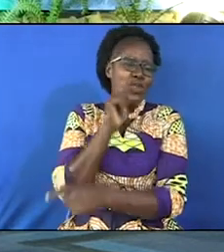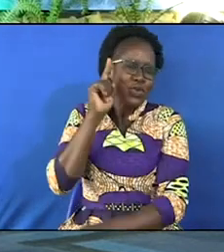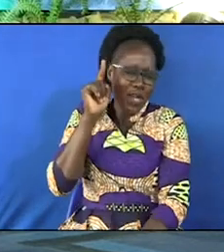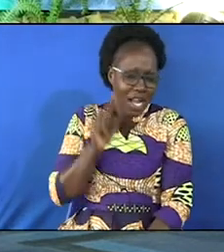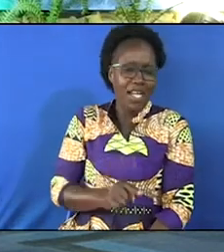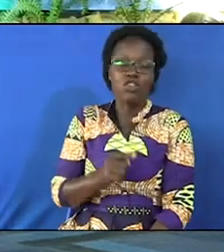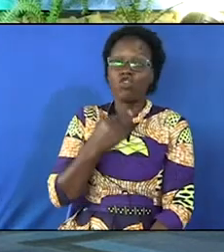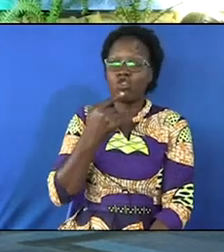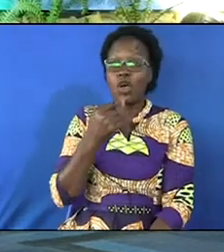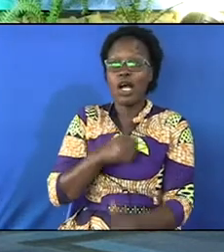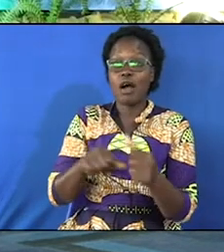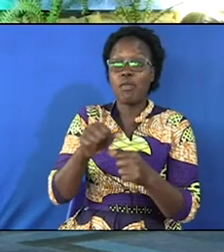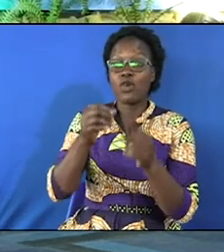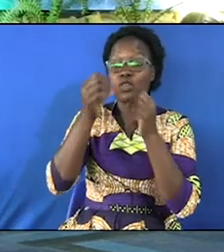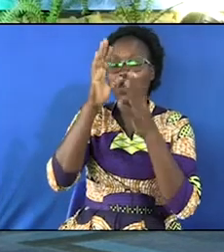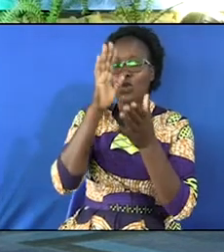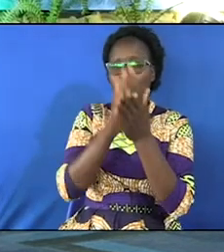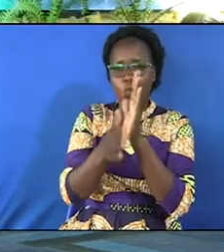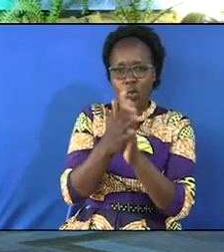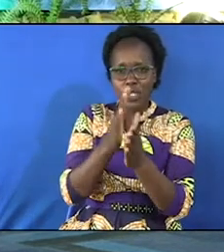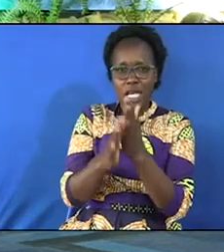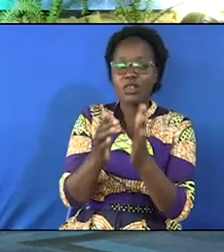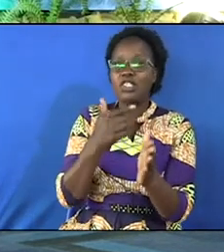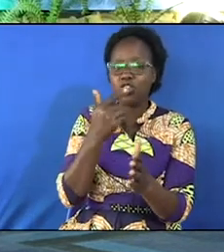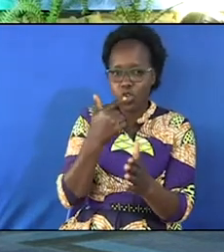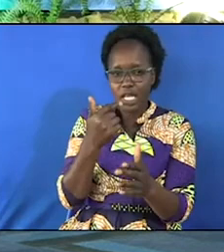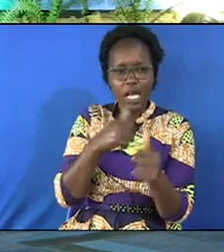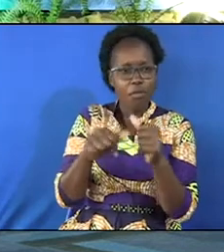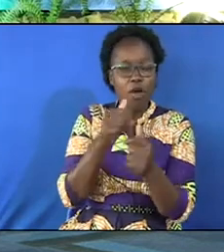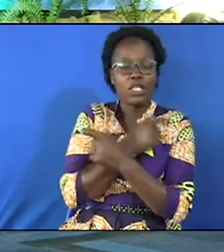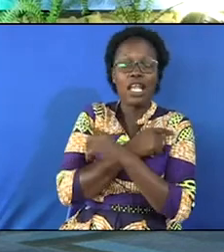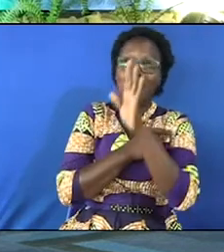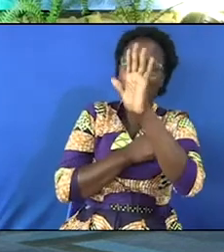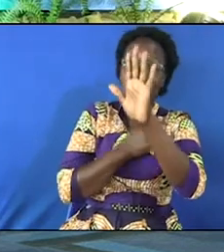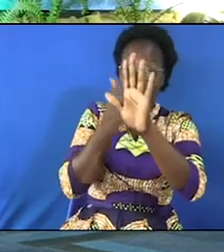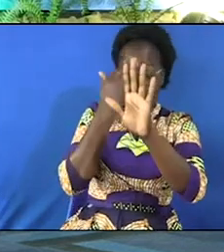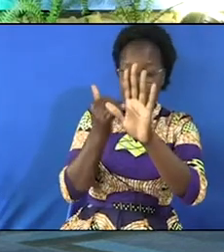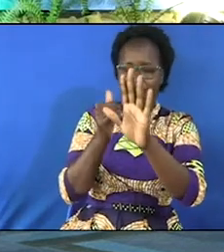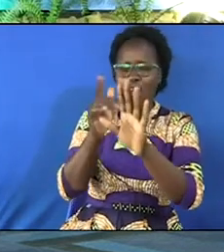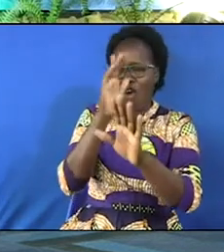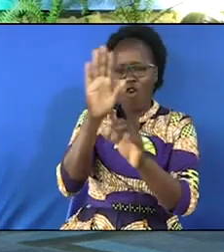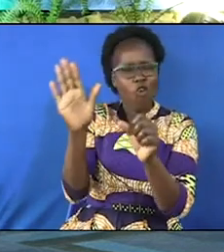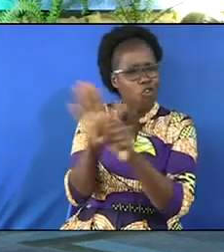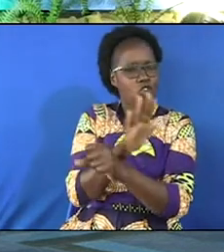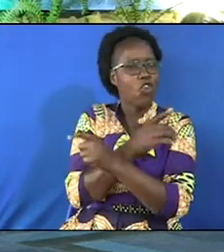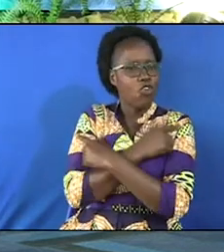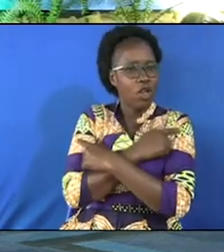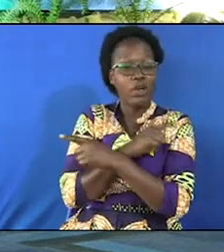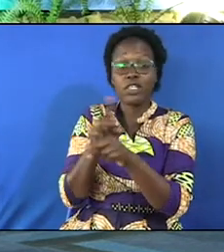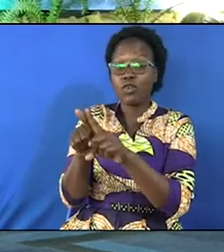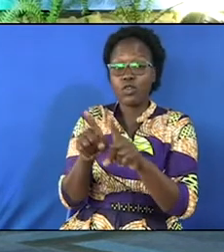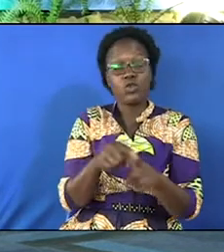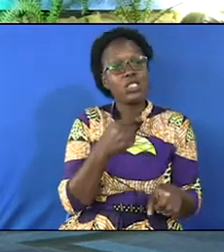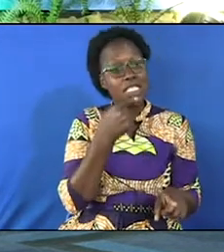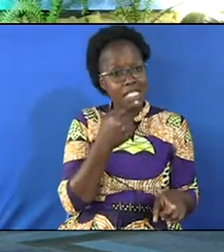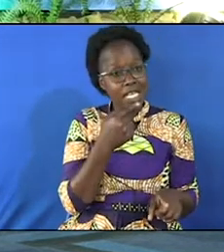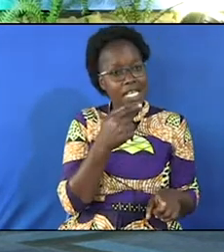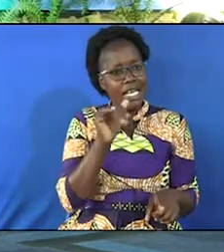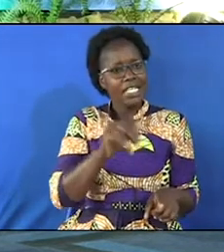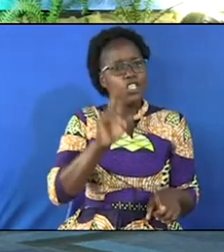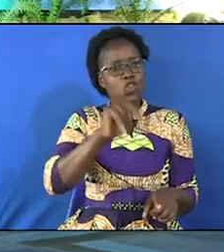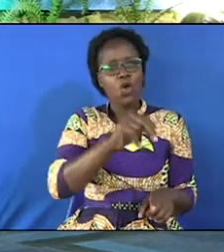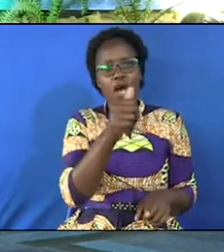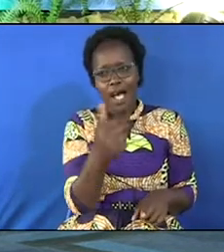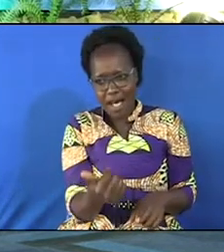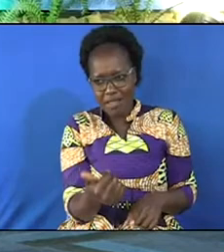talk about God without giving reference to the love of God because God is love. And I'm also saying that there is